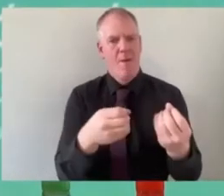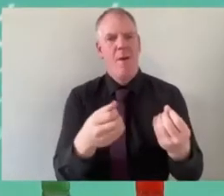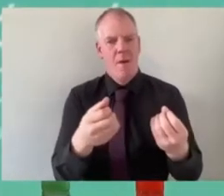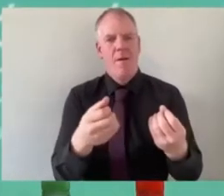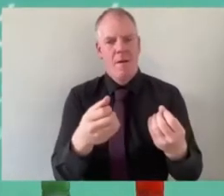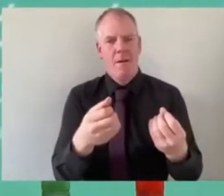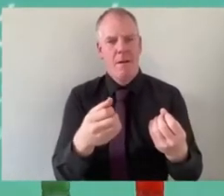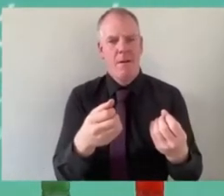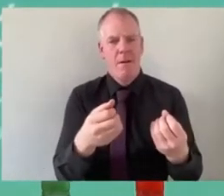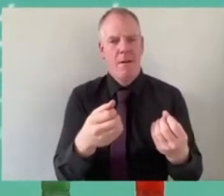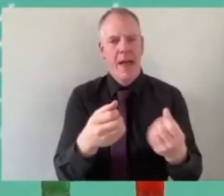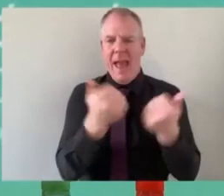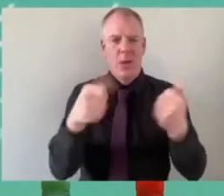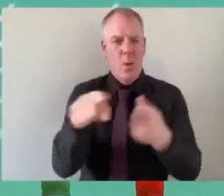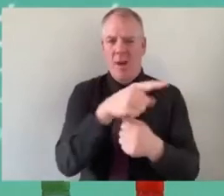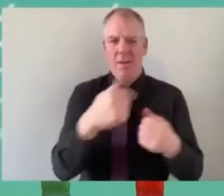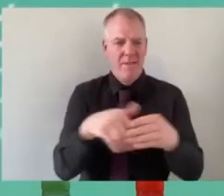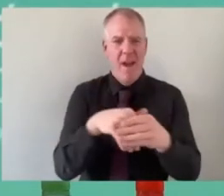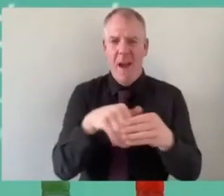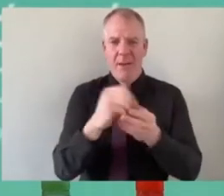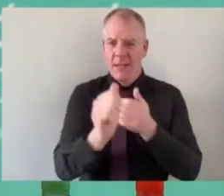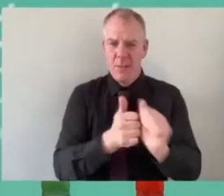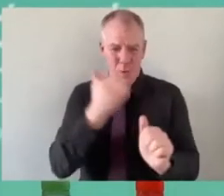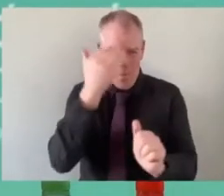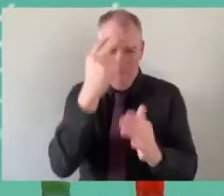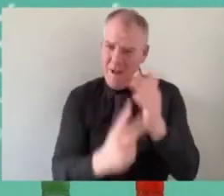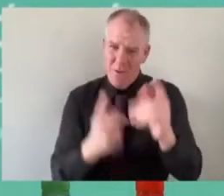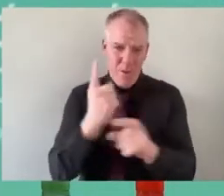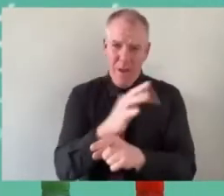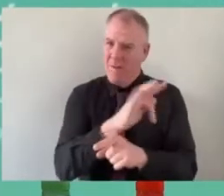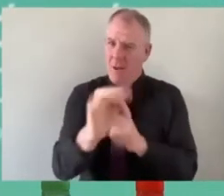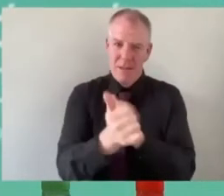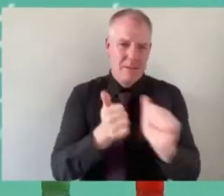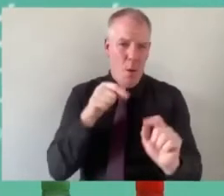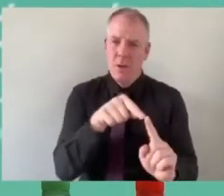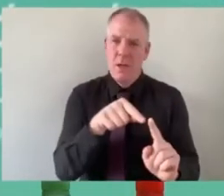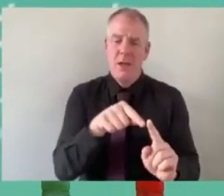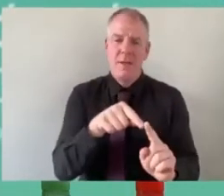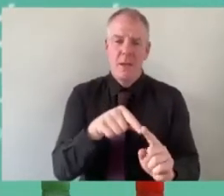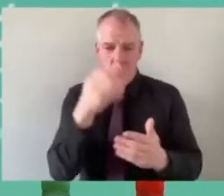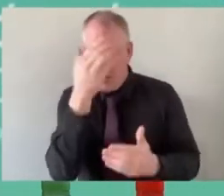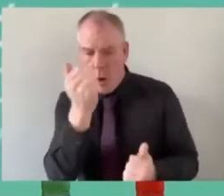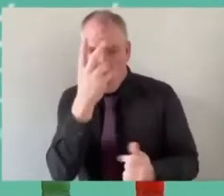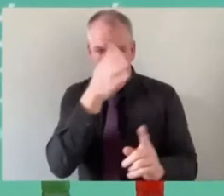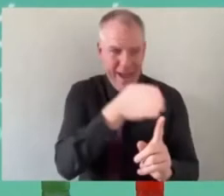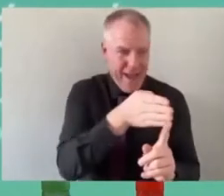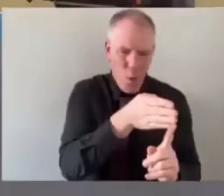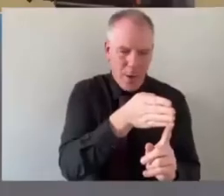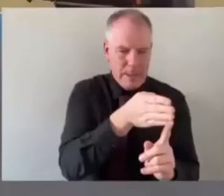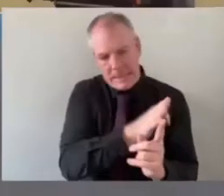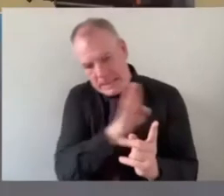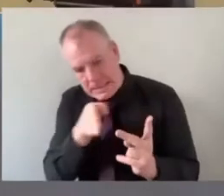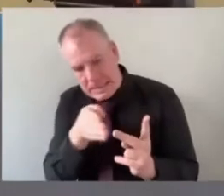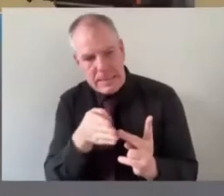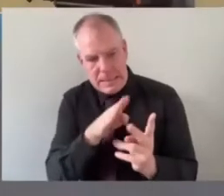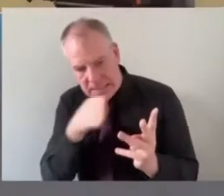know we all anyone who's invested in sport knows the value that it brings so you know if you can't find a way one way you find another way around it so and